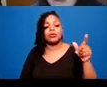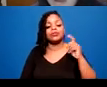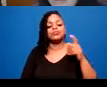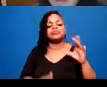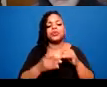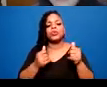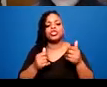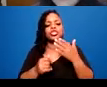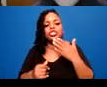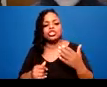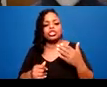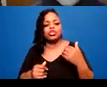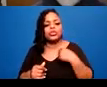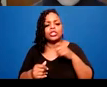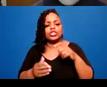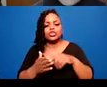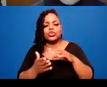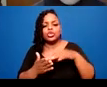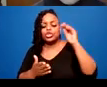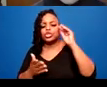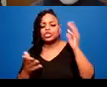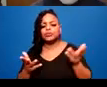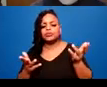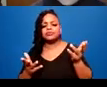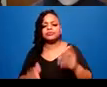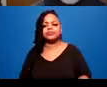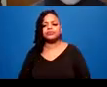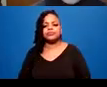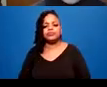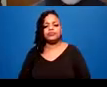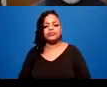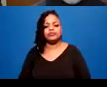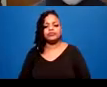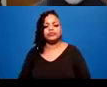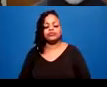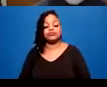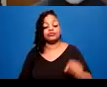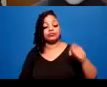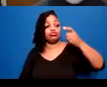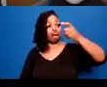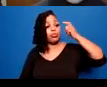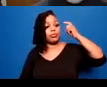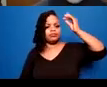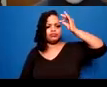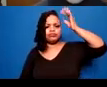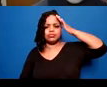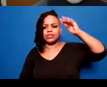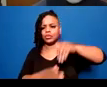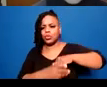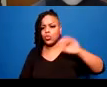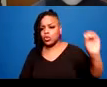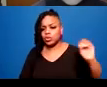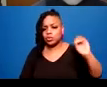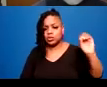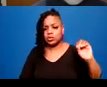I pointed to trauma-informed Oregon. And I'm pointing to them mainly because I don't know where else